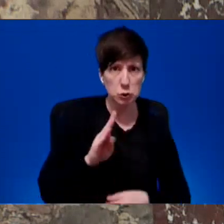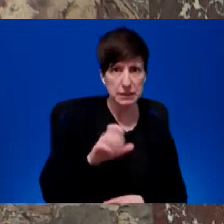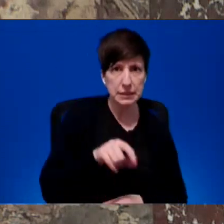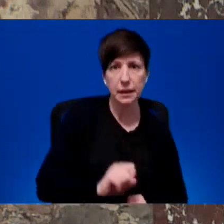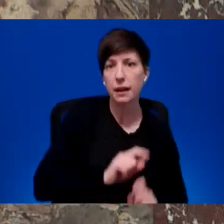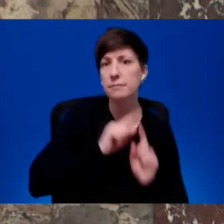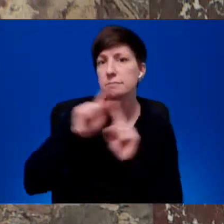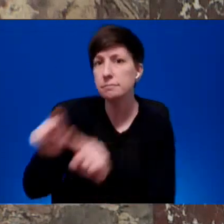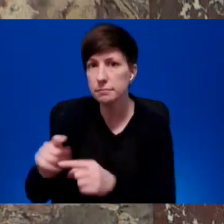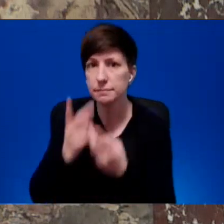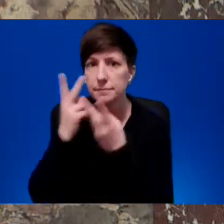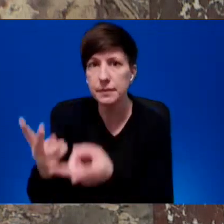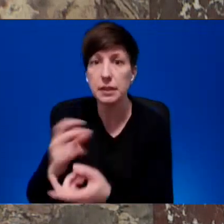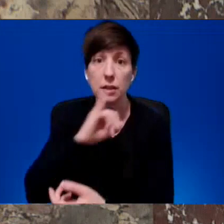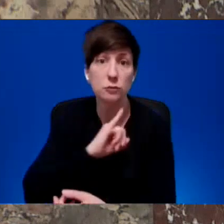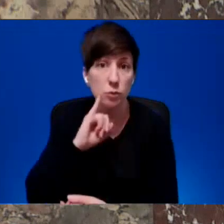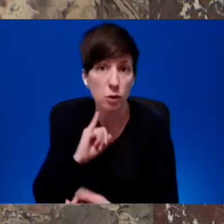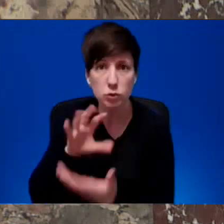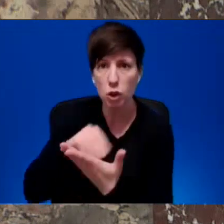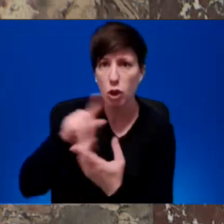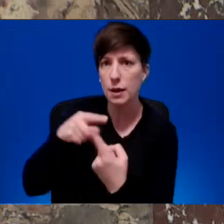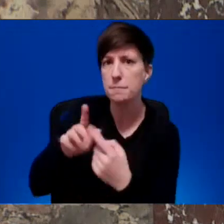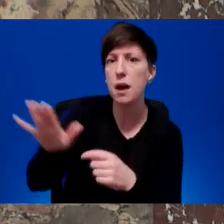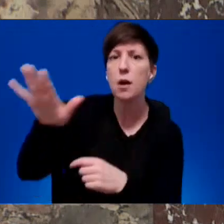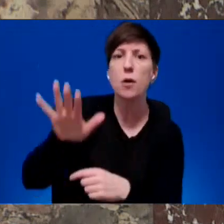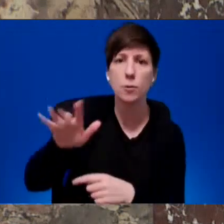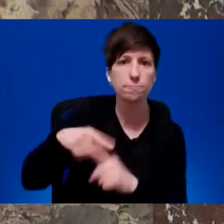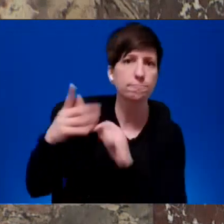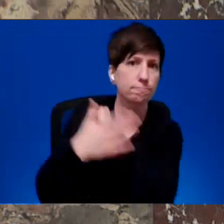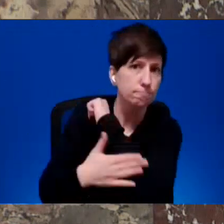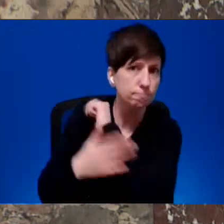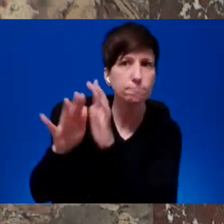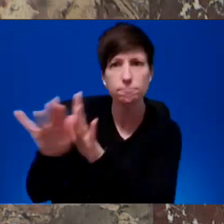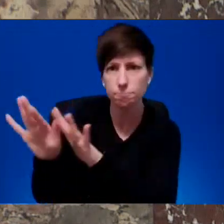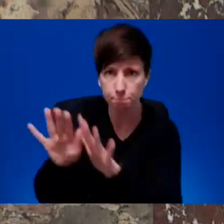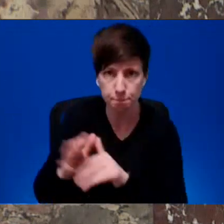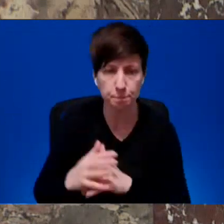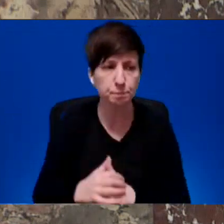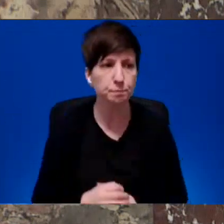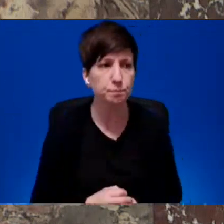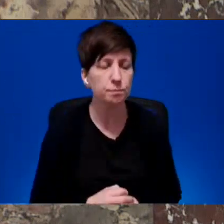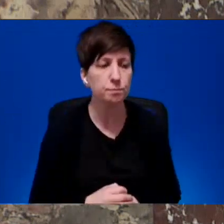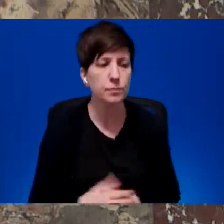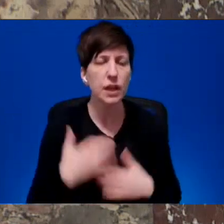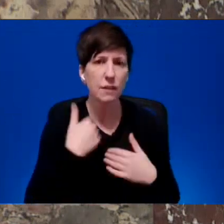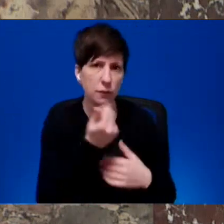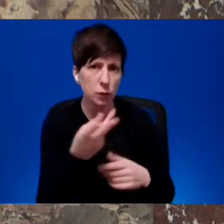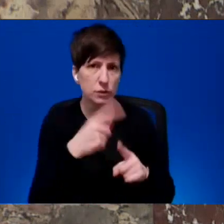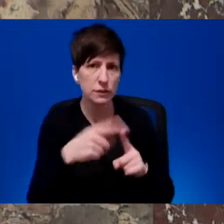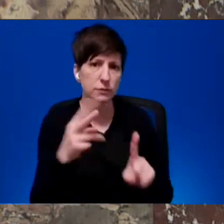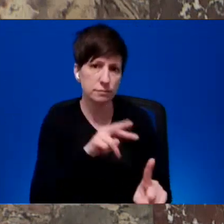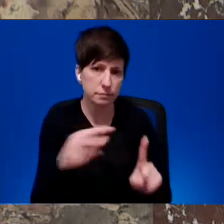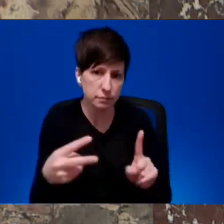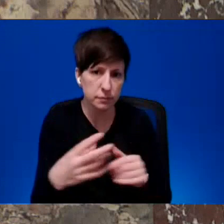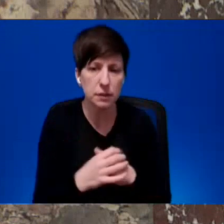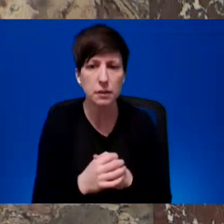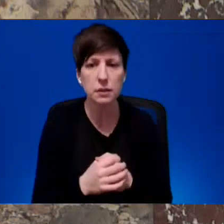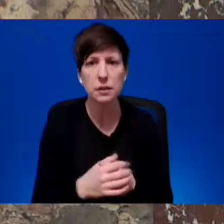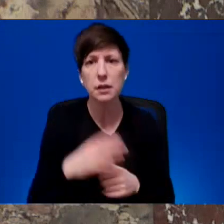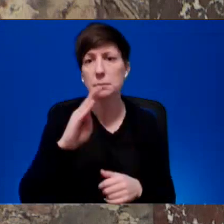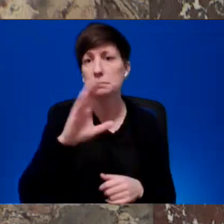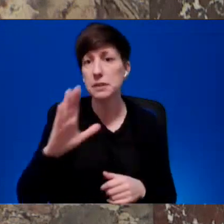other things. Now, there are a couple of ways to look at this. First is, obviously, it illegal on its face. The BC Human Rights Code